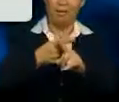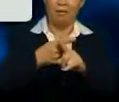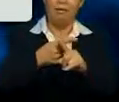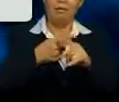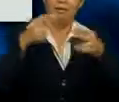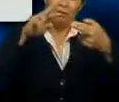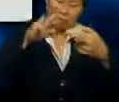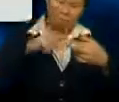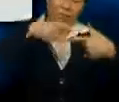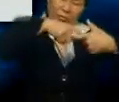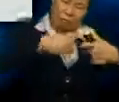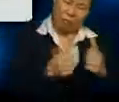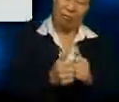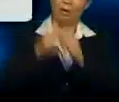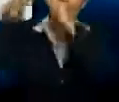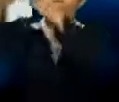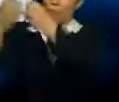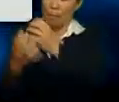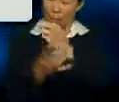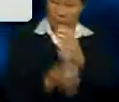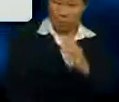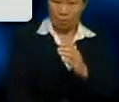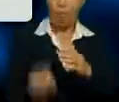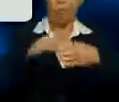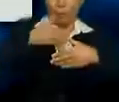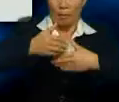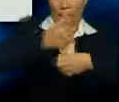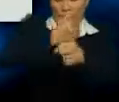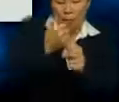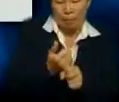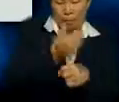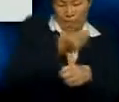to palm oil? That is, it is a by-product of the palm oil.